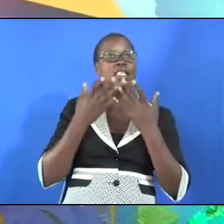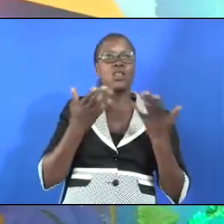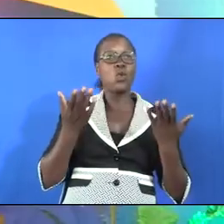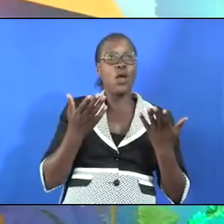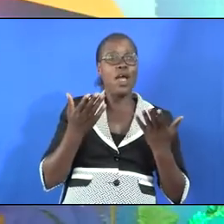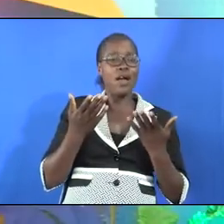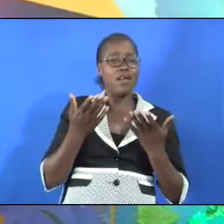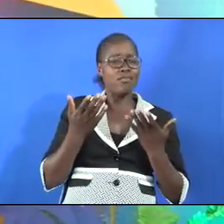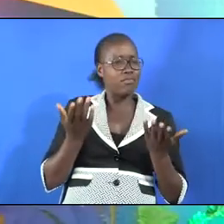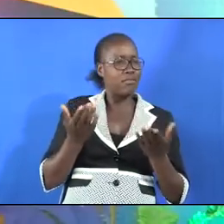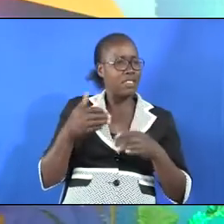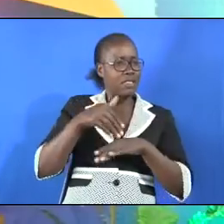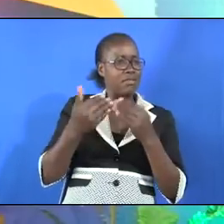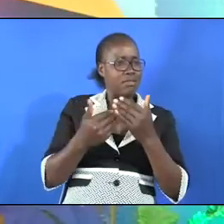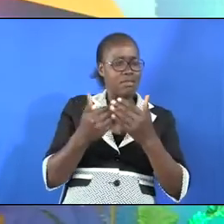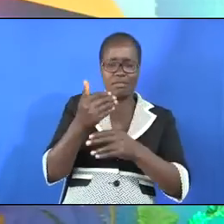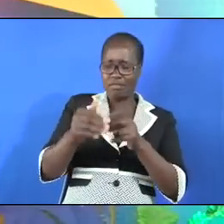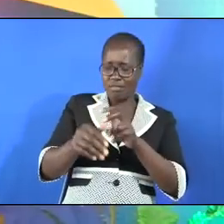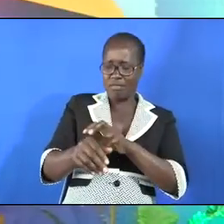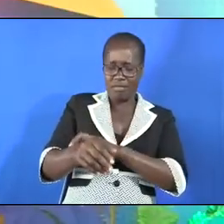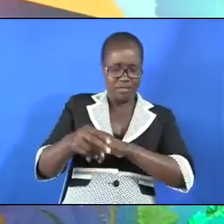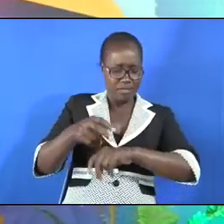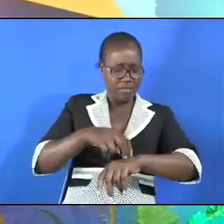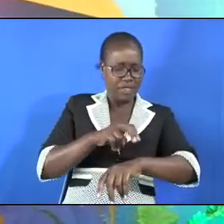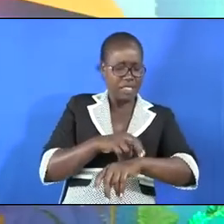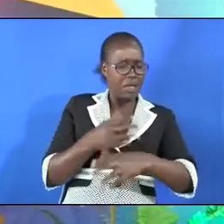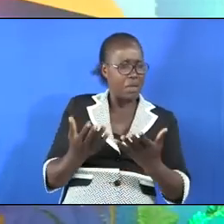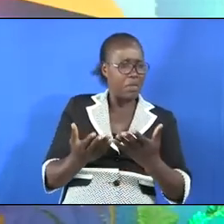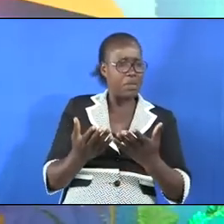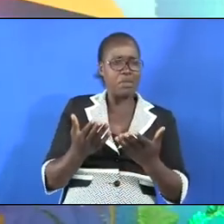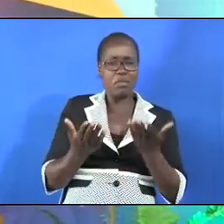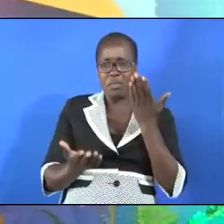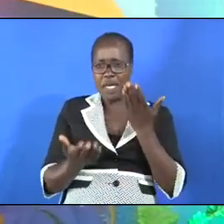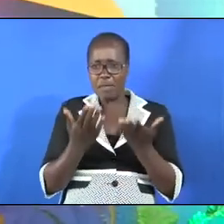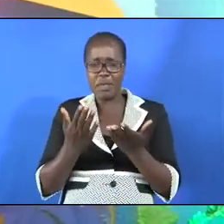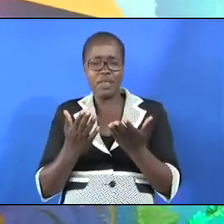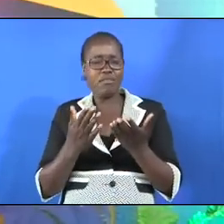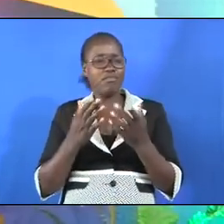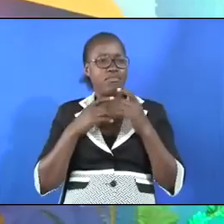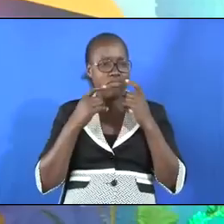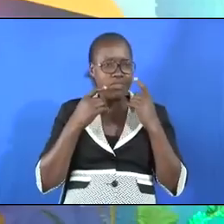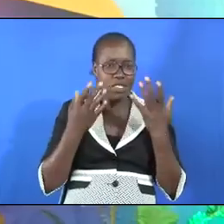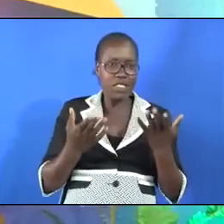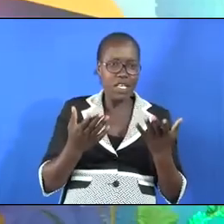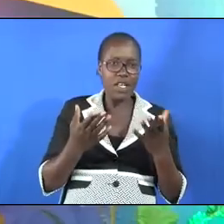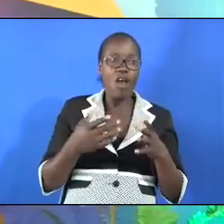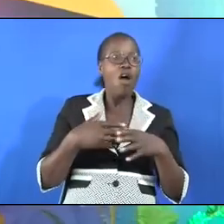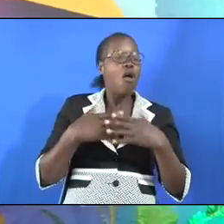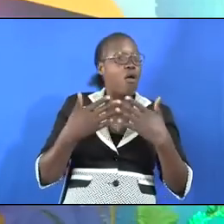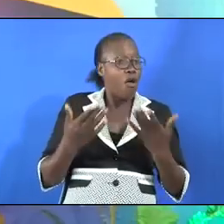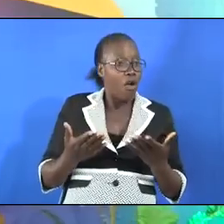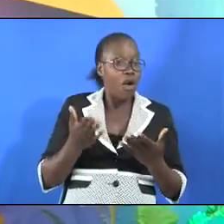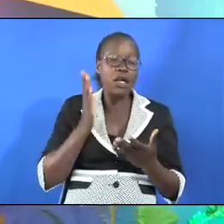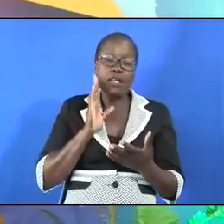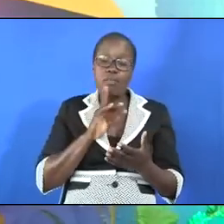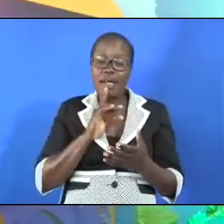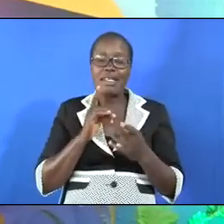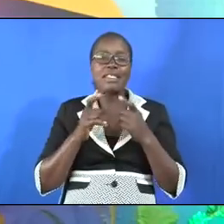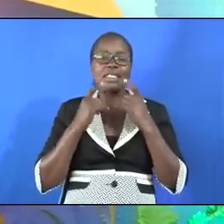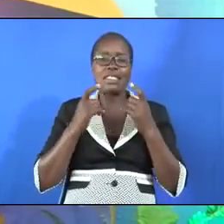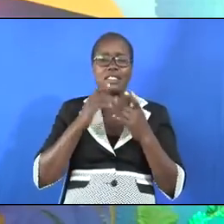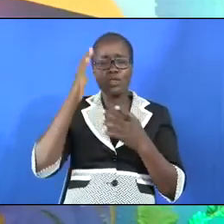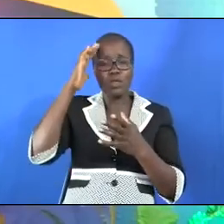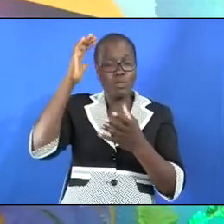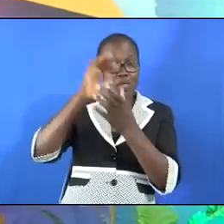leprosy, was on account of his sin, or on account of his parents' sins. It was